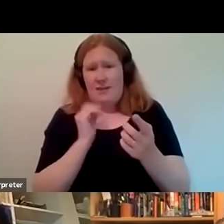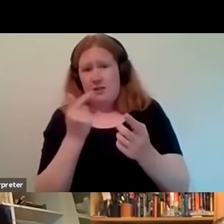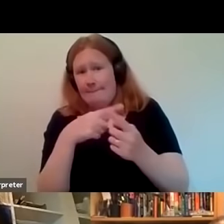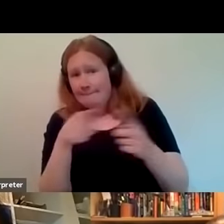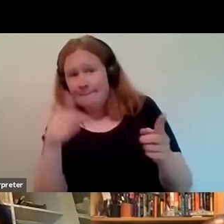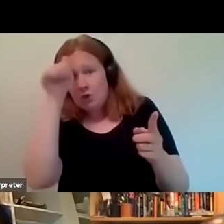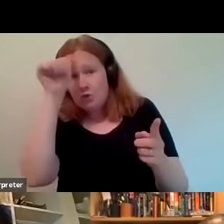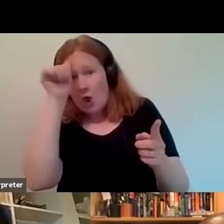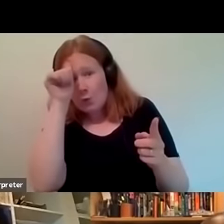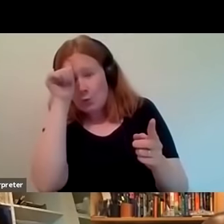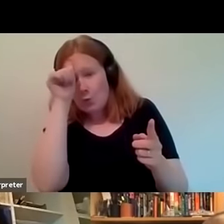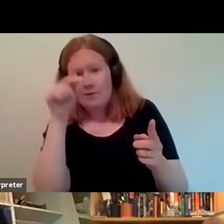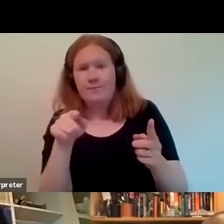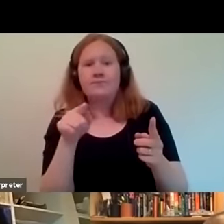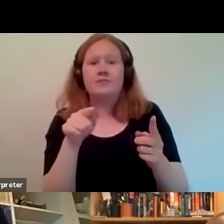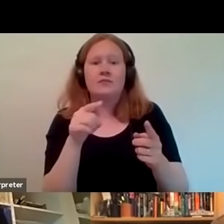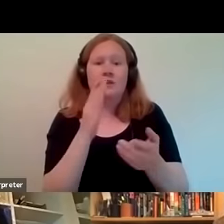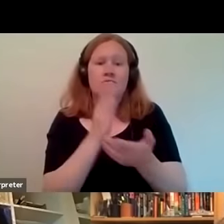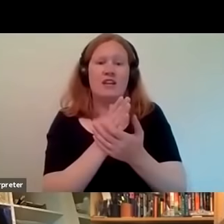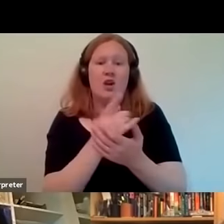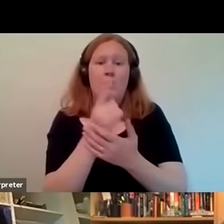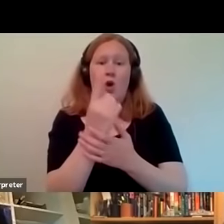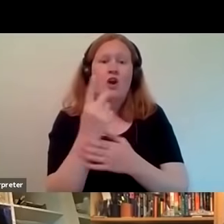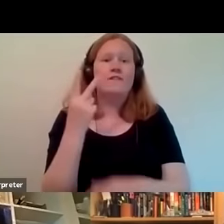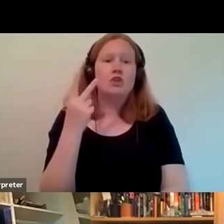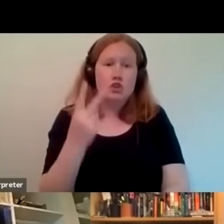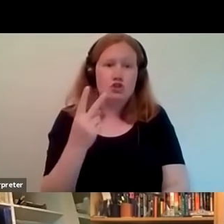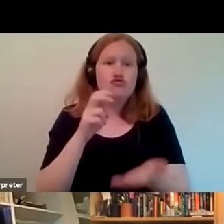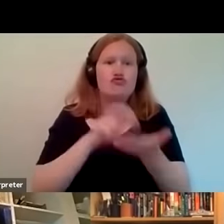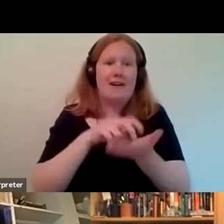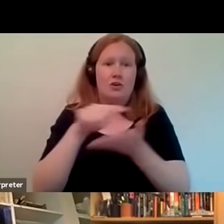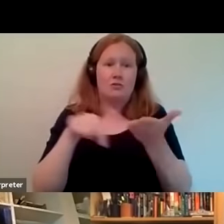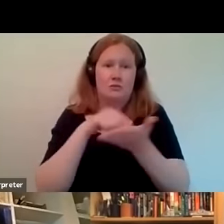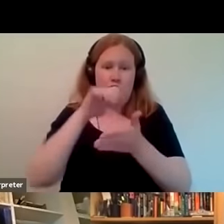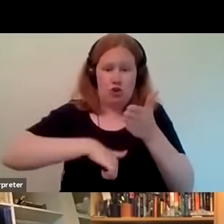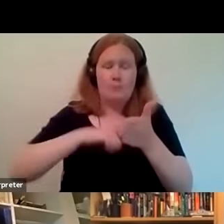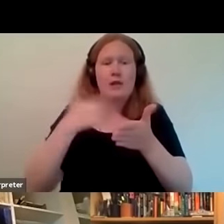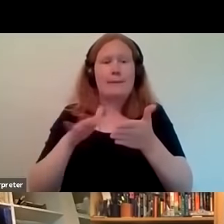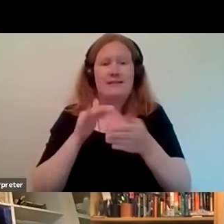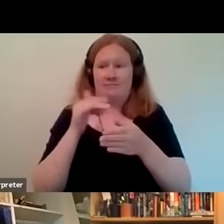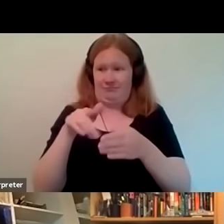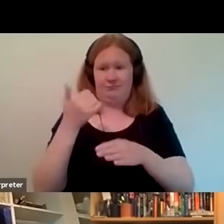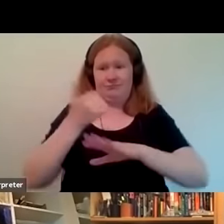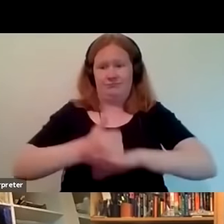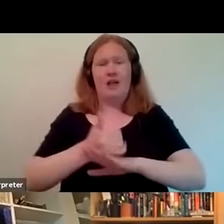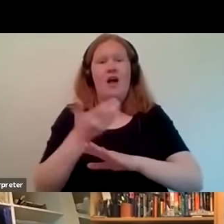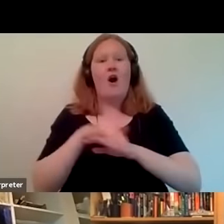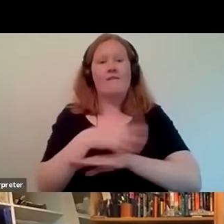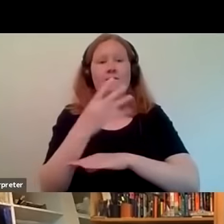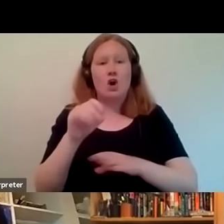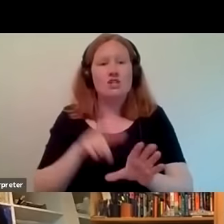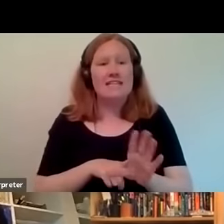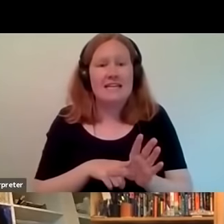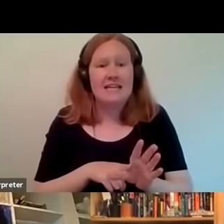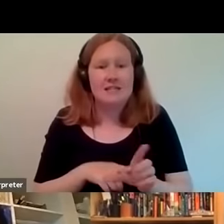he's one of two remaining record stores that have been there for 40 plus years um and we've also interviewed